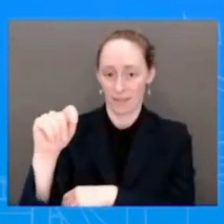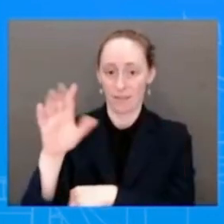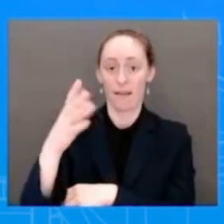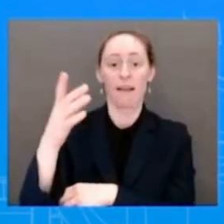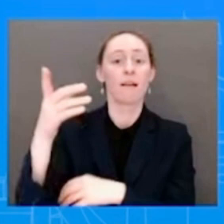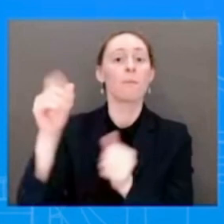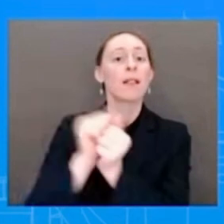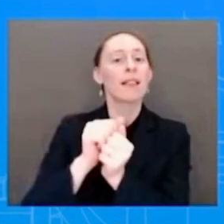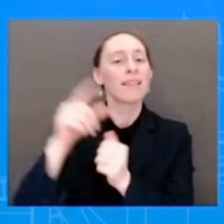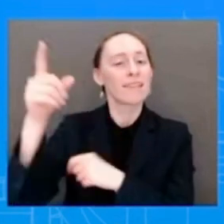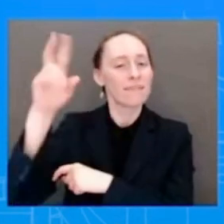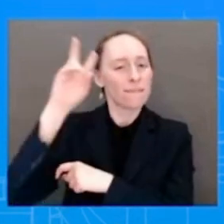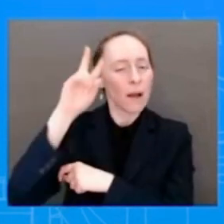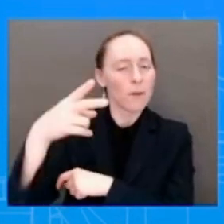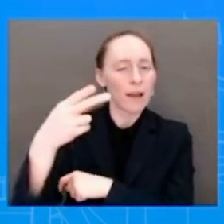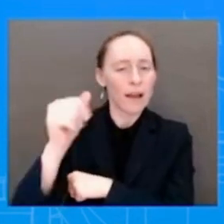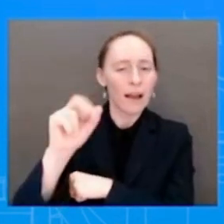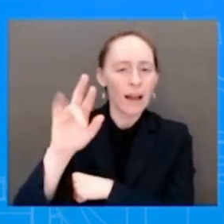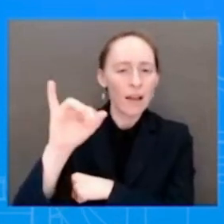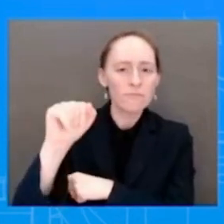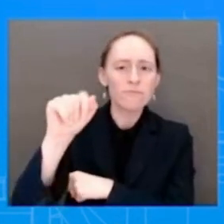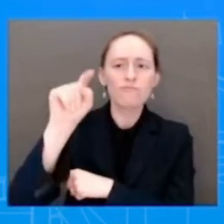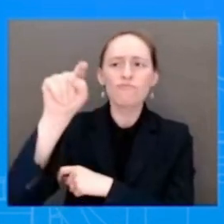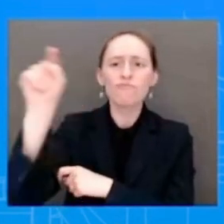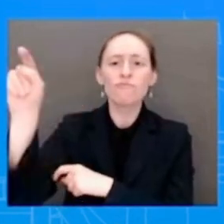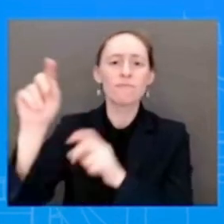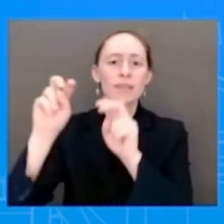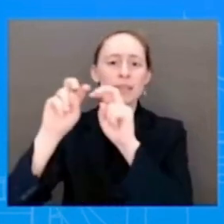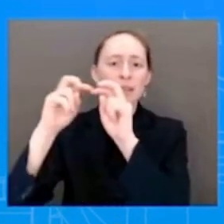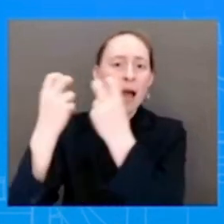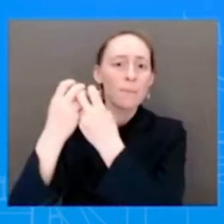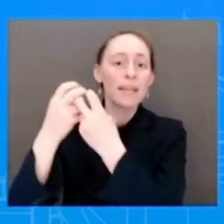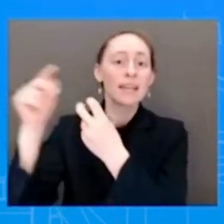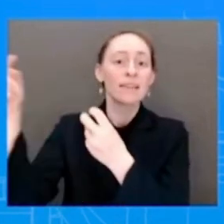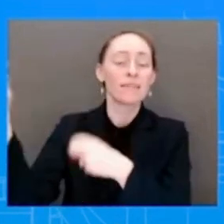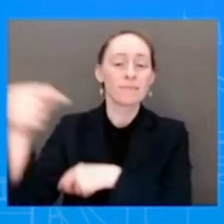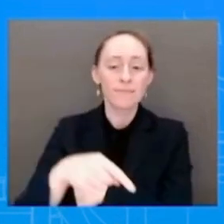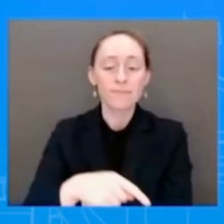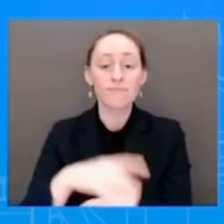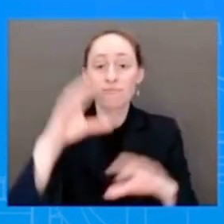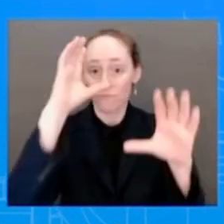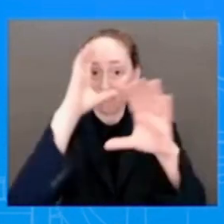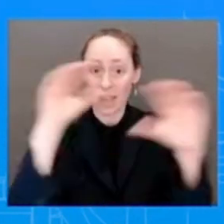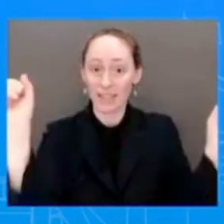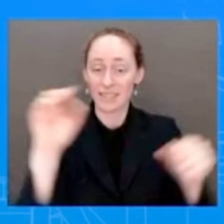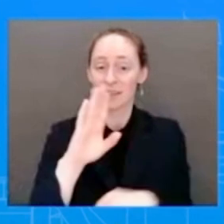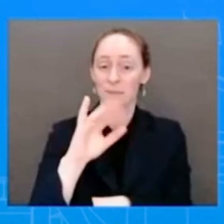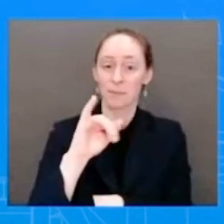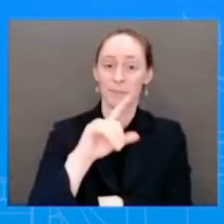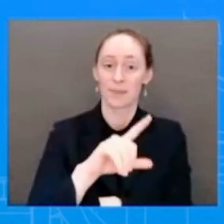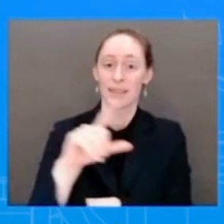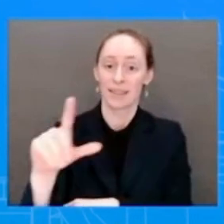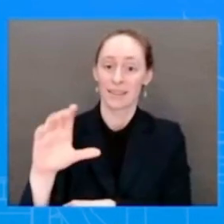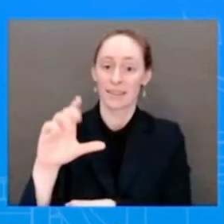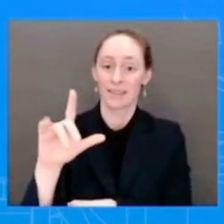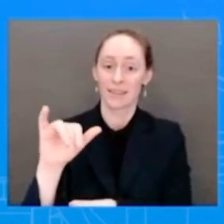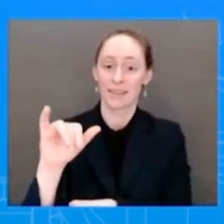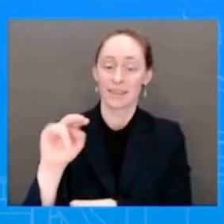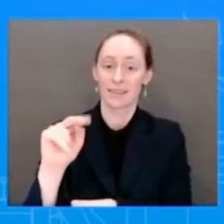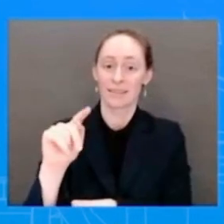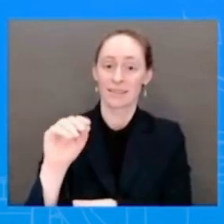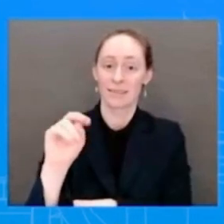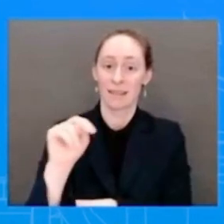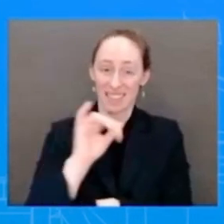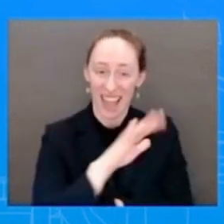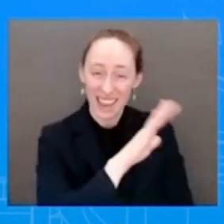Clinton back to the White House to celebrate the first bill that President Clinton signed in office. The Family and Medical Leave Act came about after